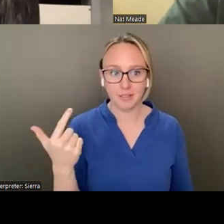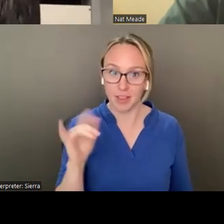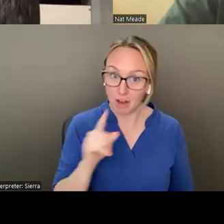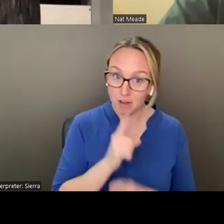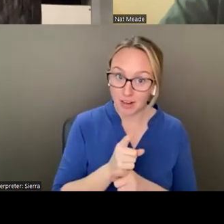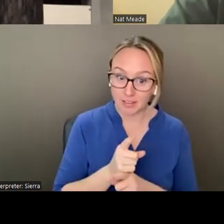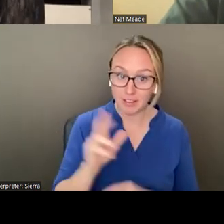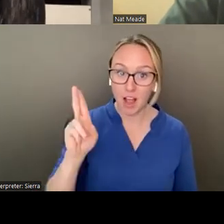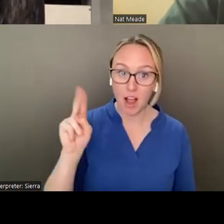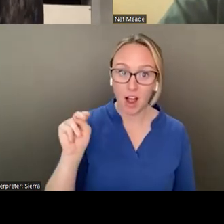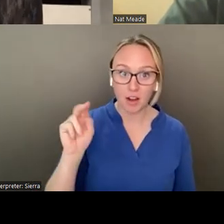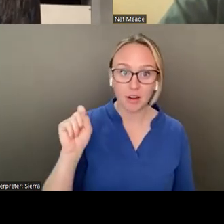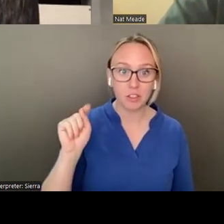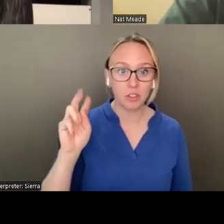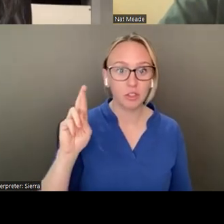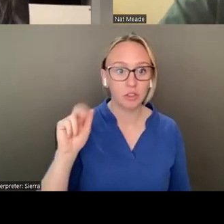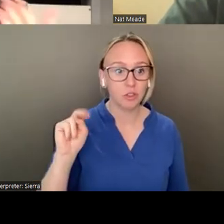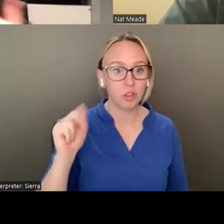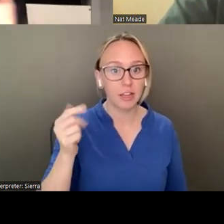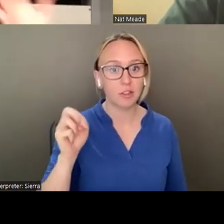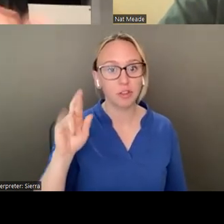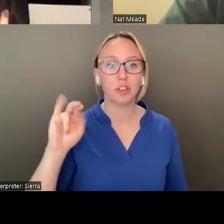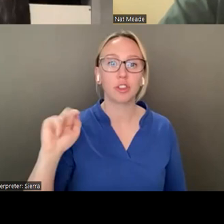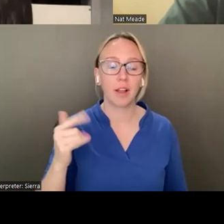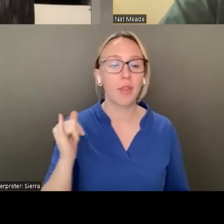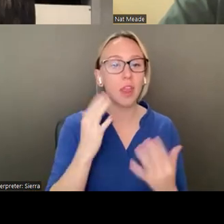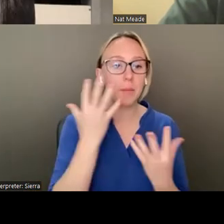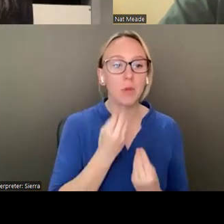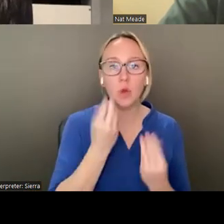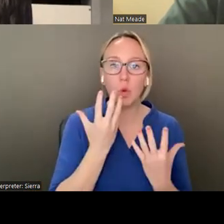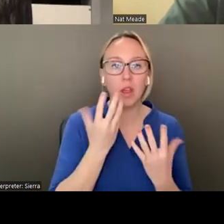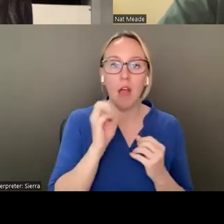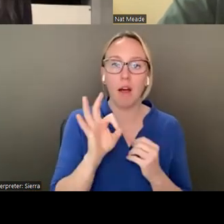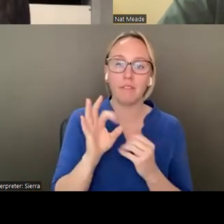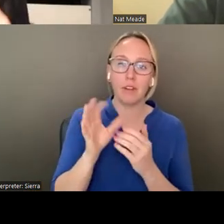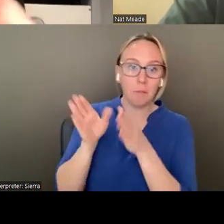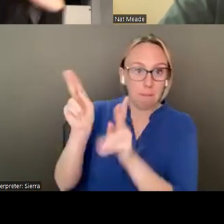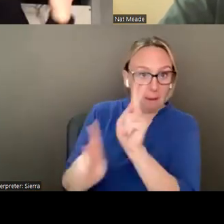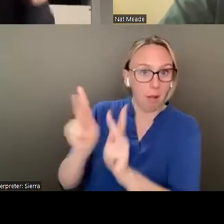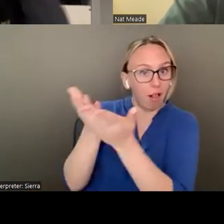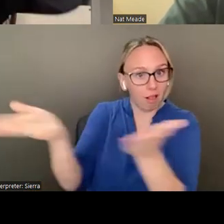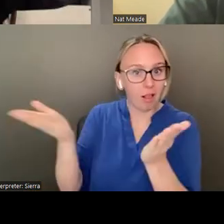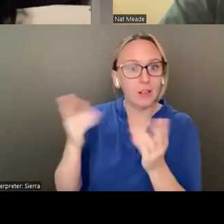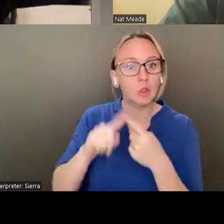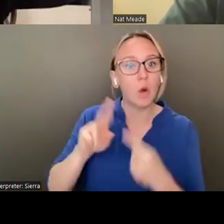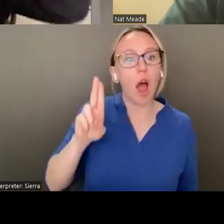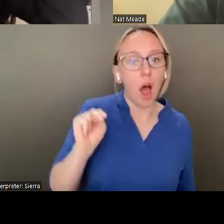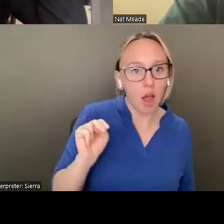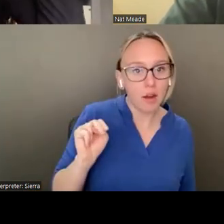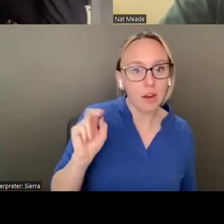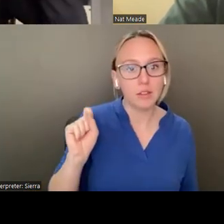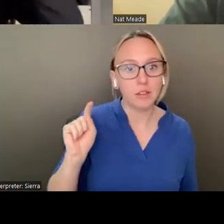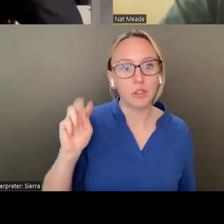I yeah. The beauty of unstrangering people. Because I think about that all the time. I'm like, oh, wow.